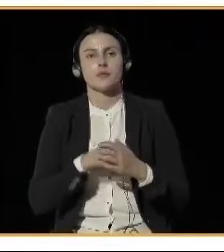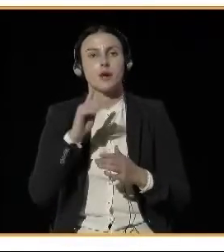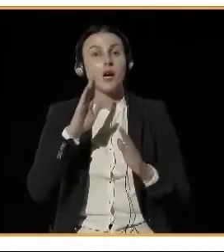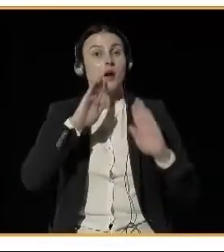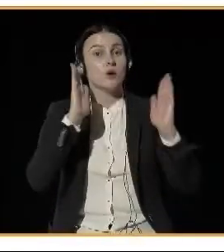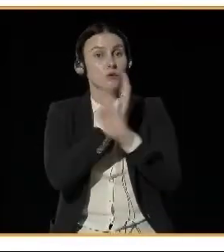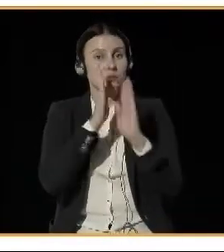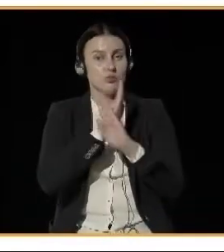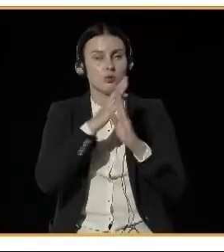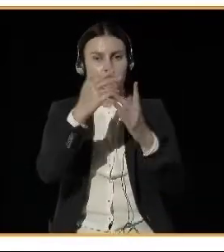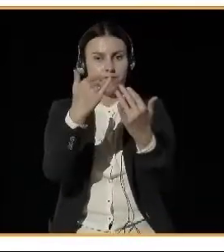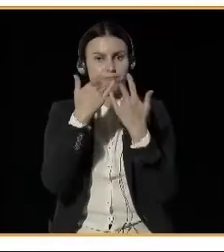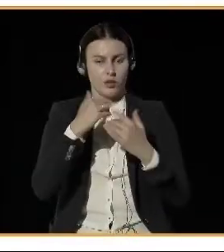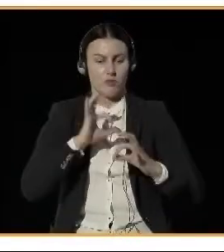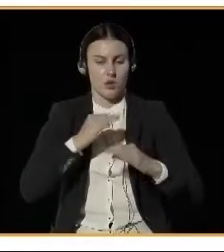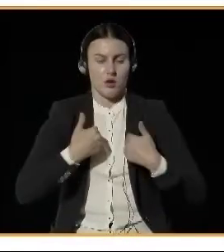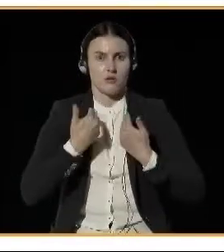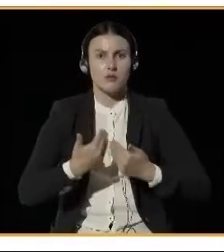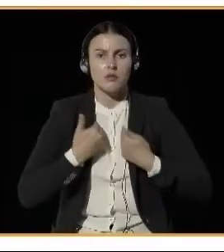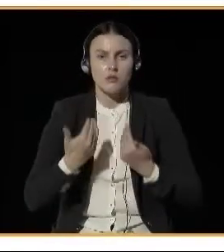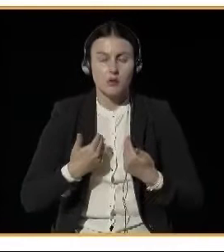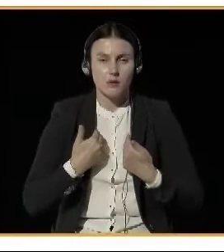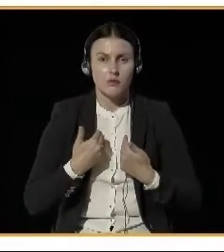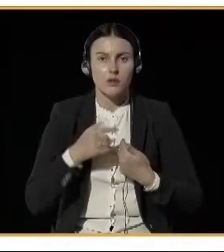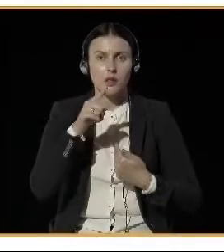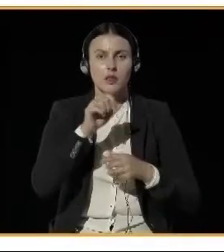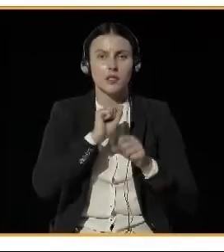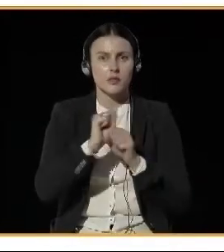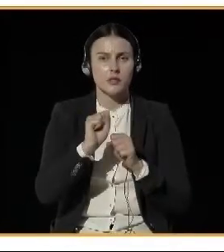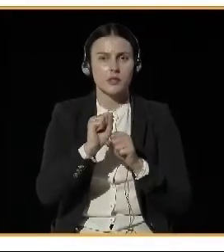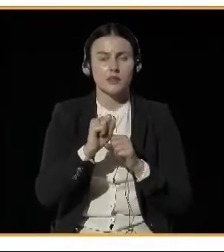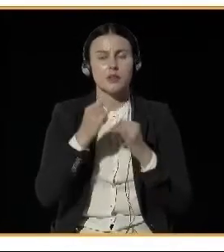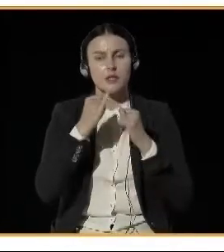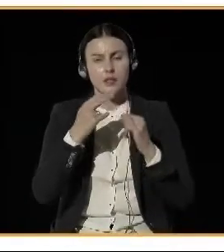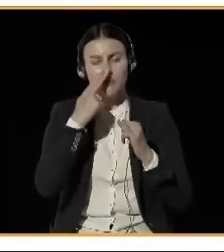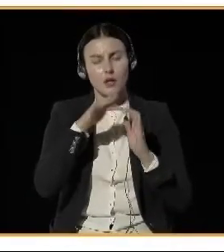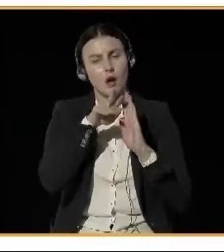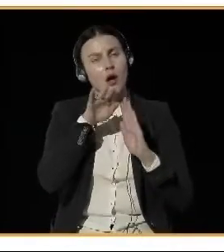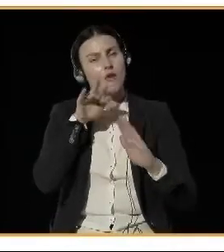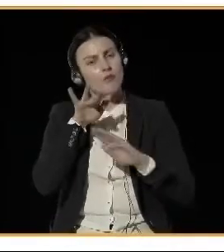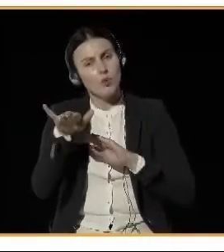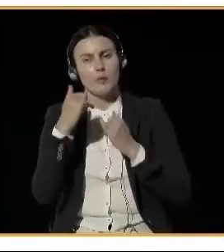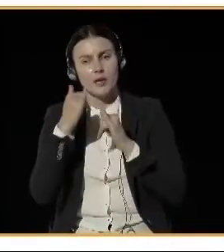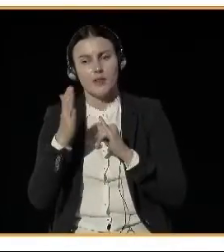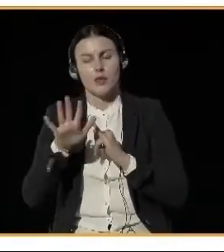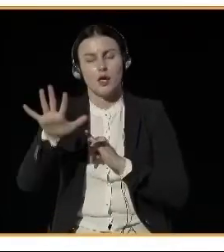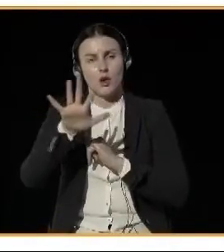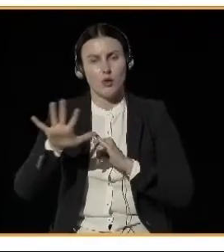overlaps with other areas that are talked about on this conference.